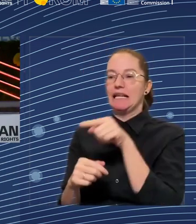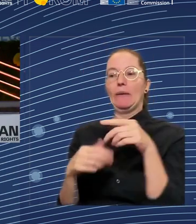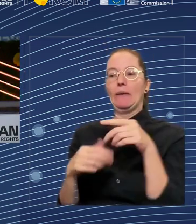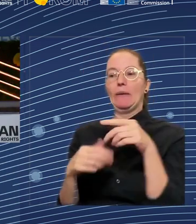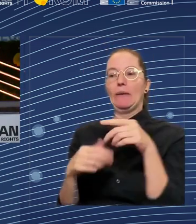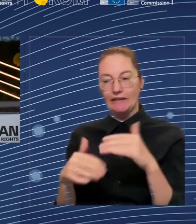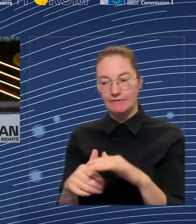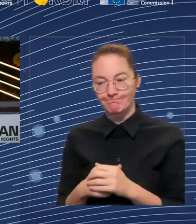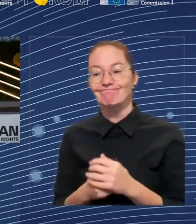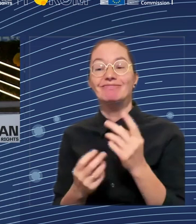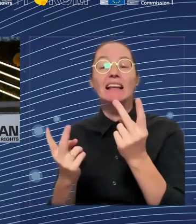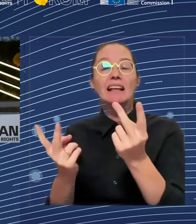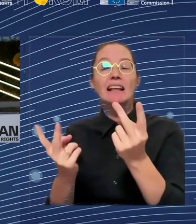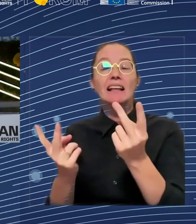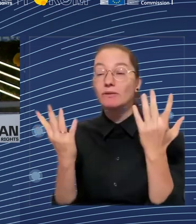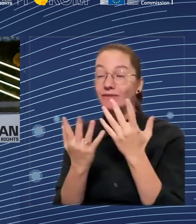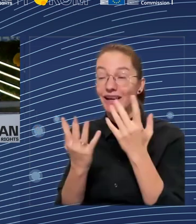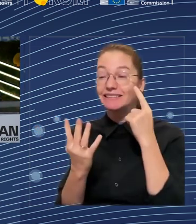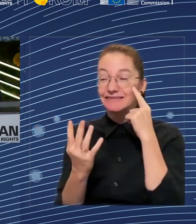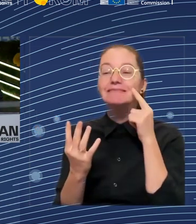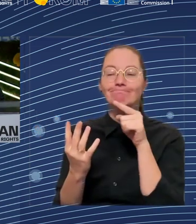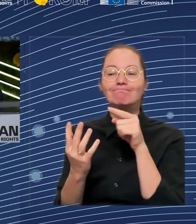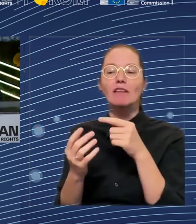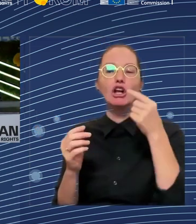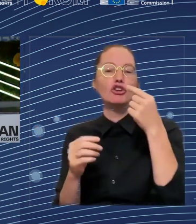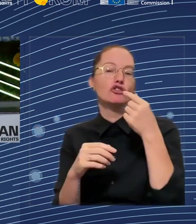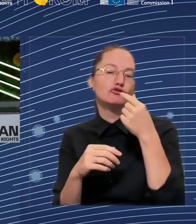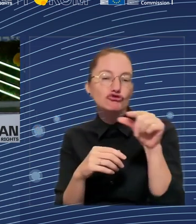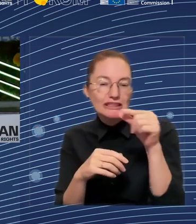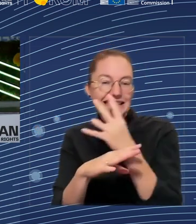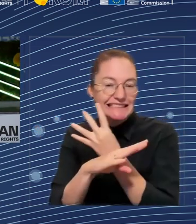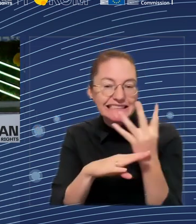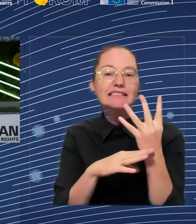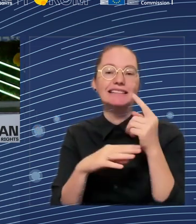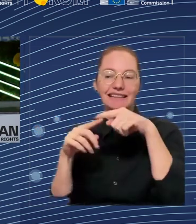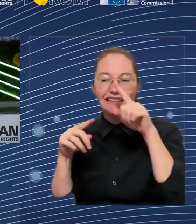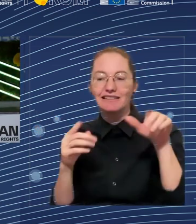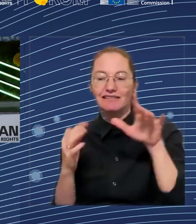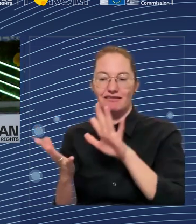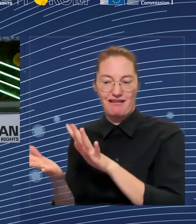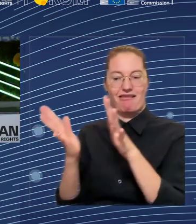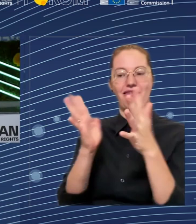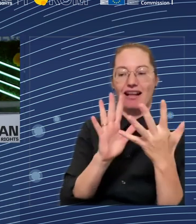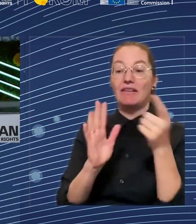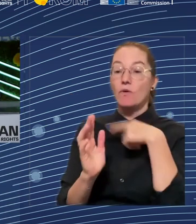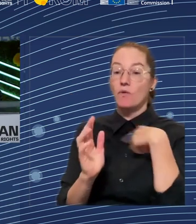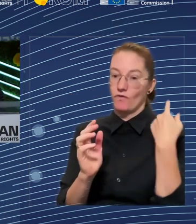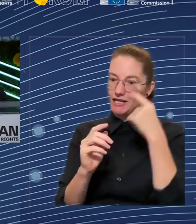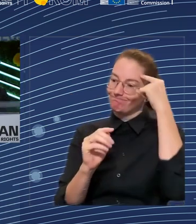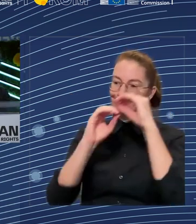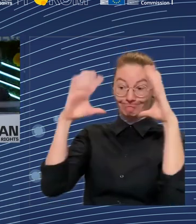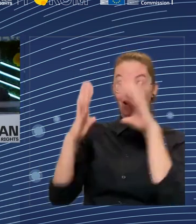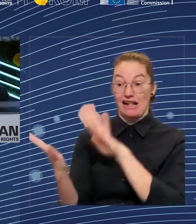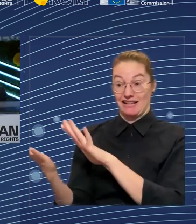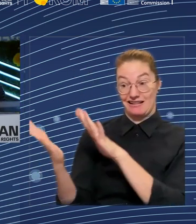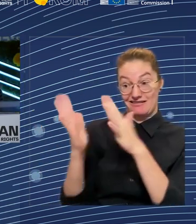2030. And I think it was even 2 million by 2050. In the meantime, we have had also some other numbers, 2.5 million could be the